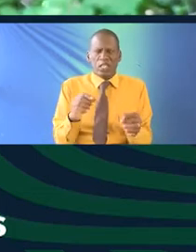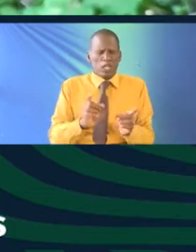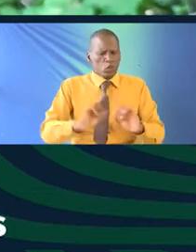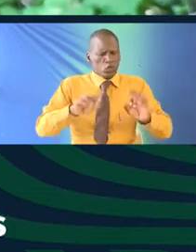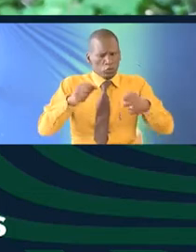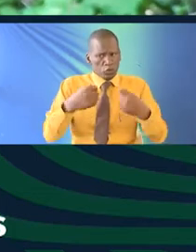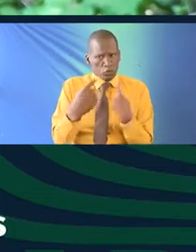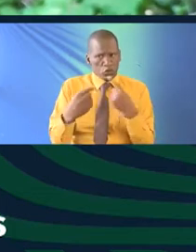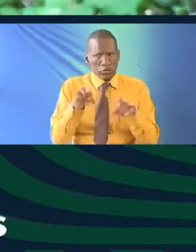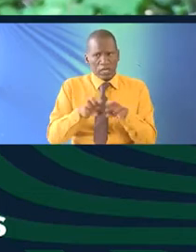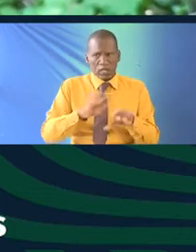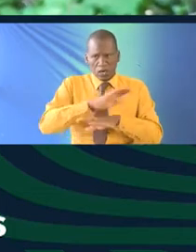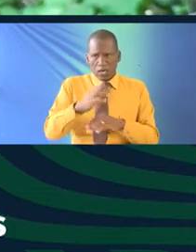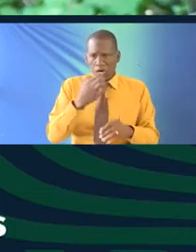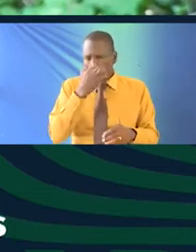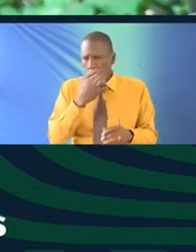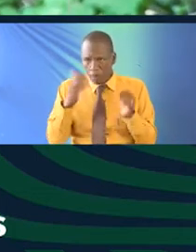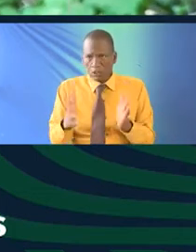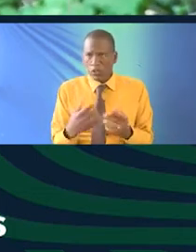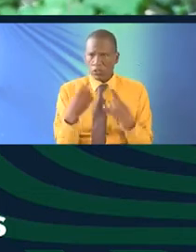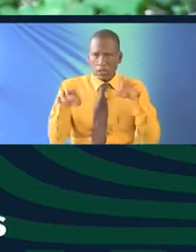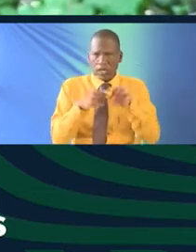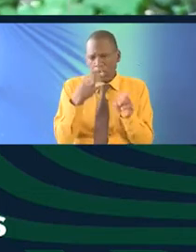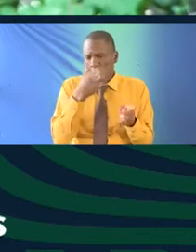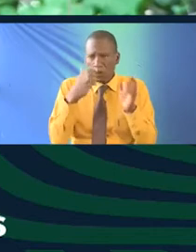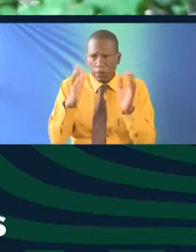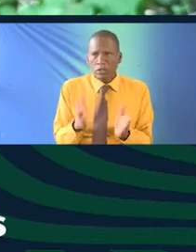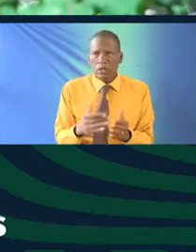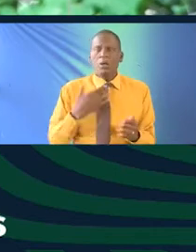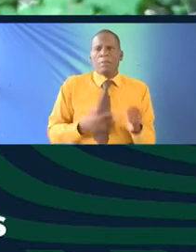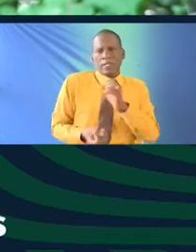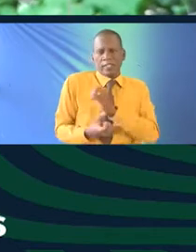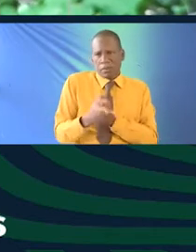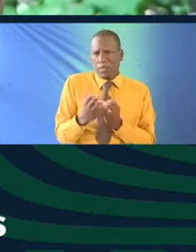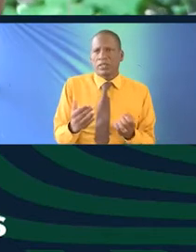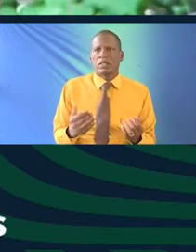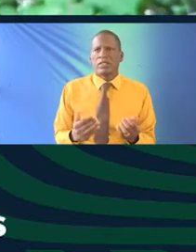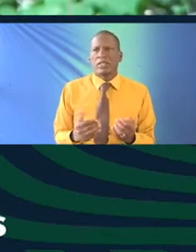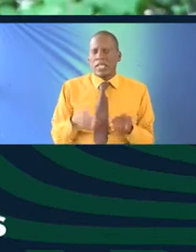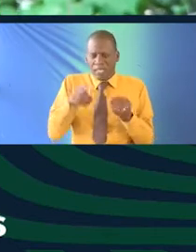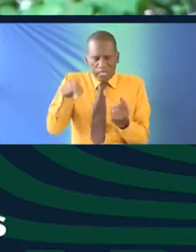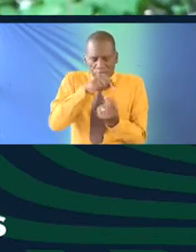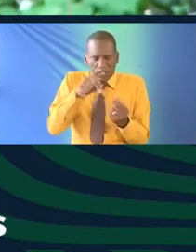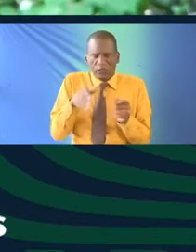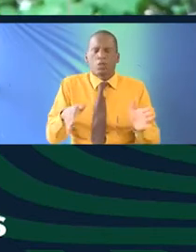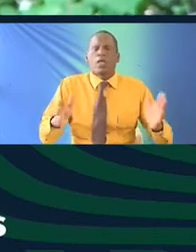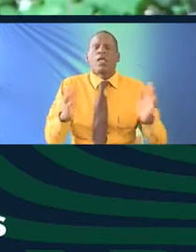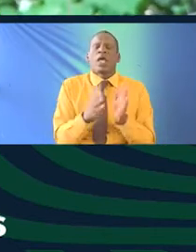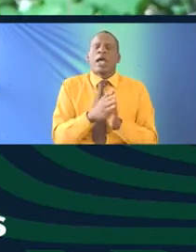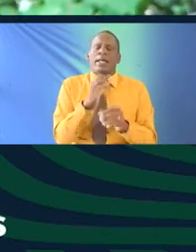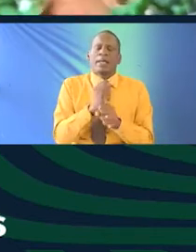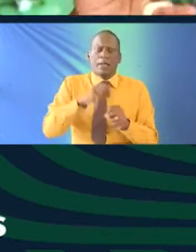couldn't speak like oh like an oldie because they'd be like you're talking like an old person please explain this to me in this particular way